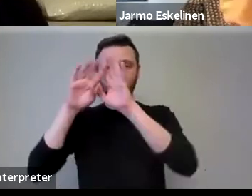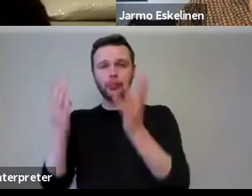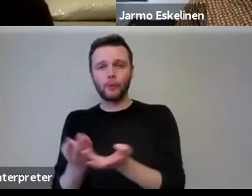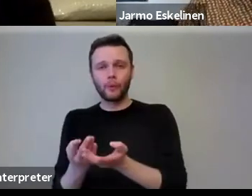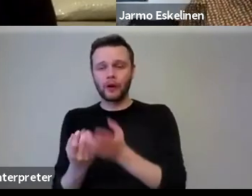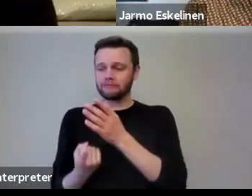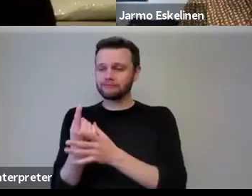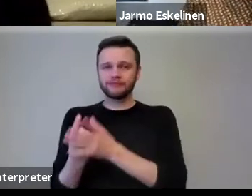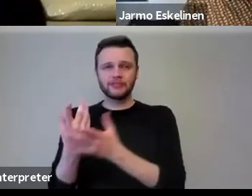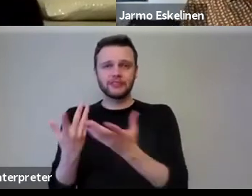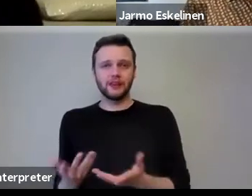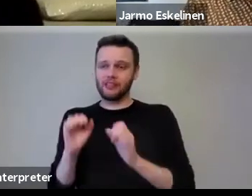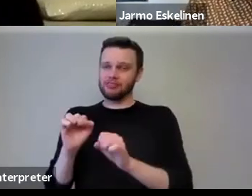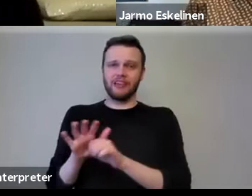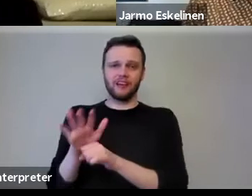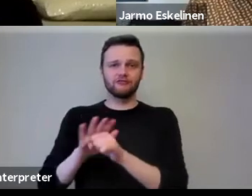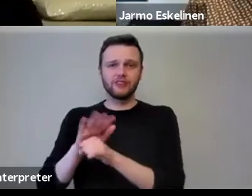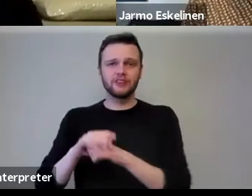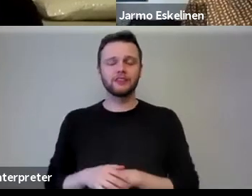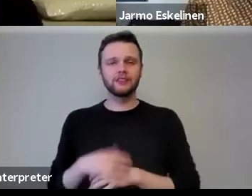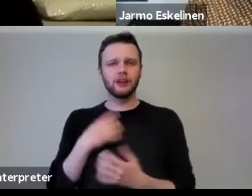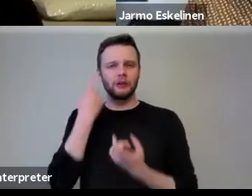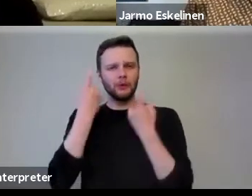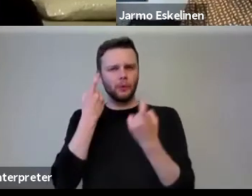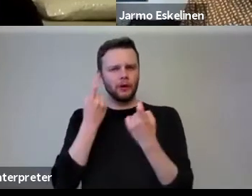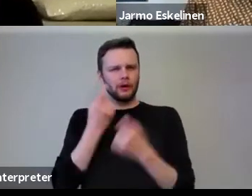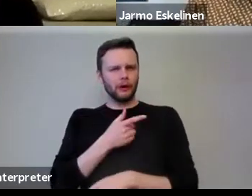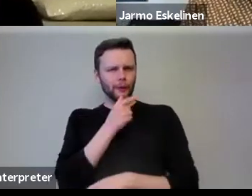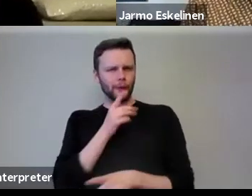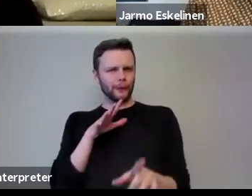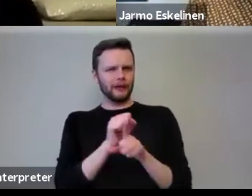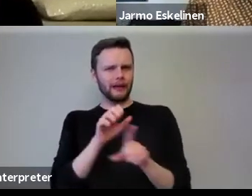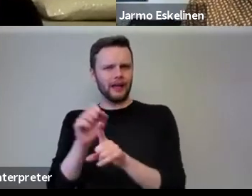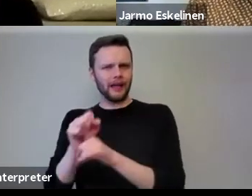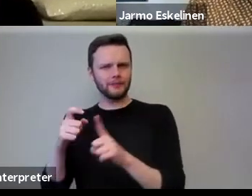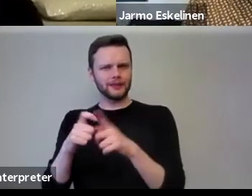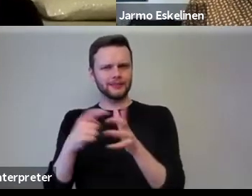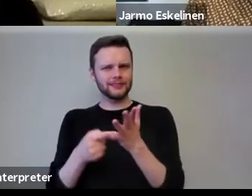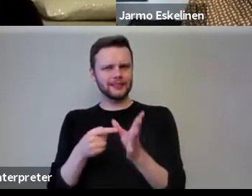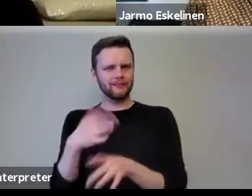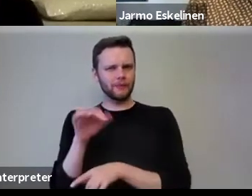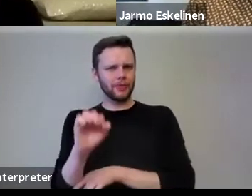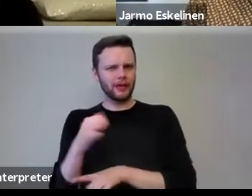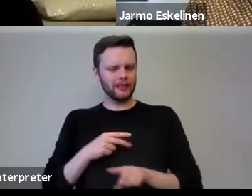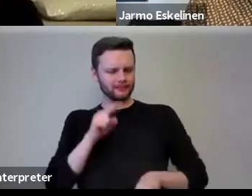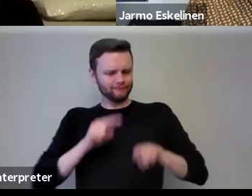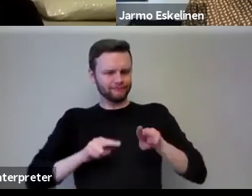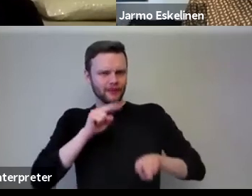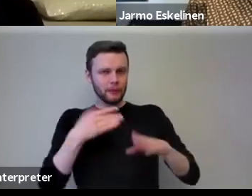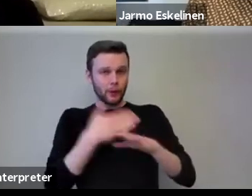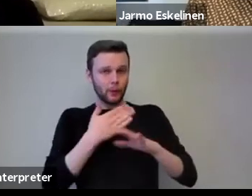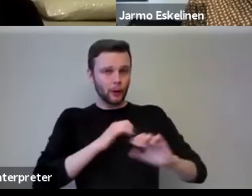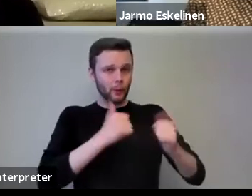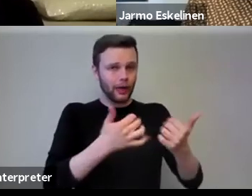right now in that very zone. And I wonder who's capturing the data from all of those experiments and evaluating whether or not they're working or not.